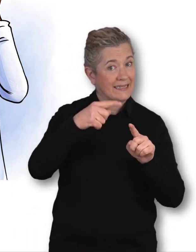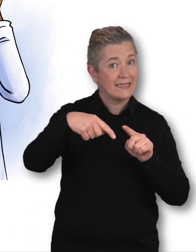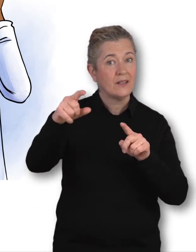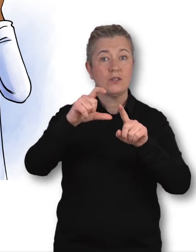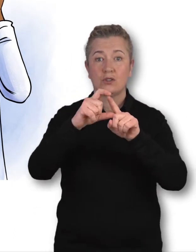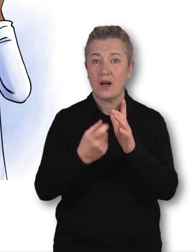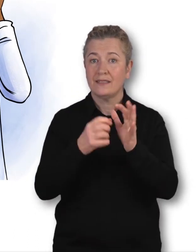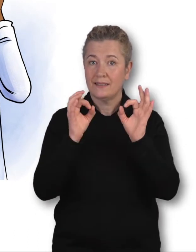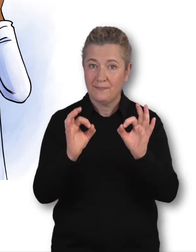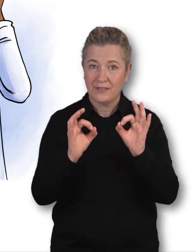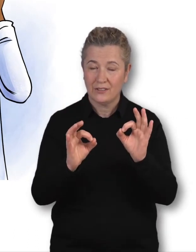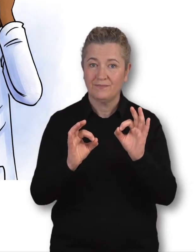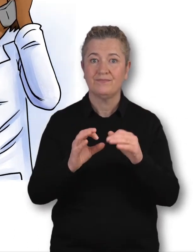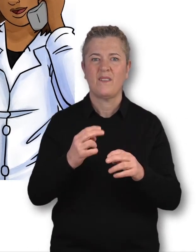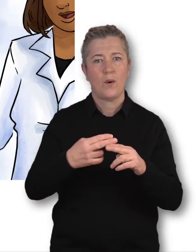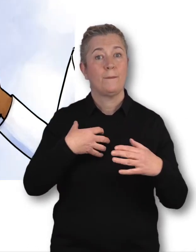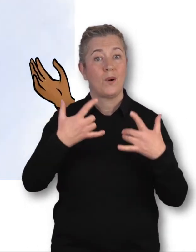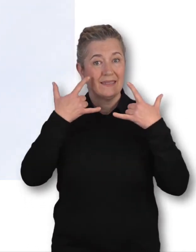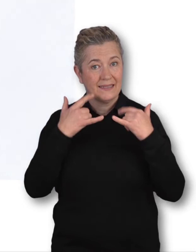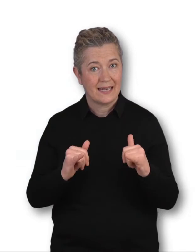which will involve having further tests.